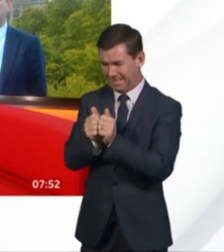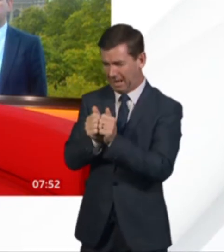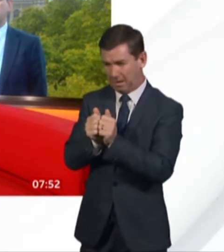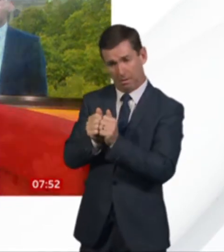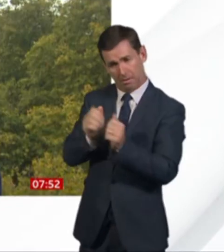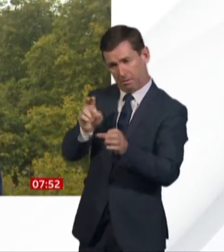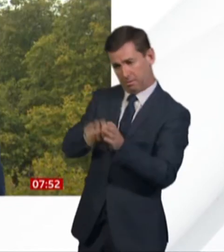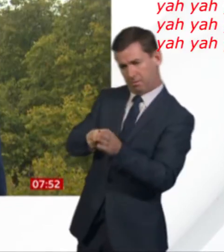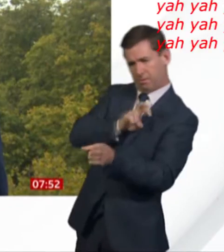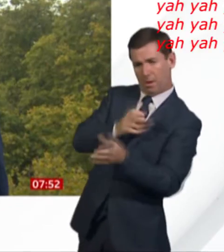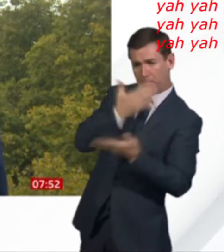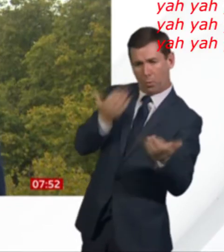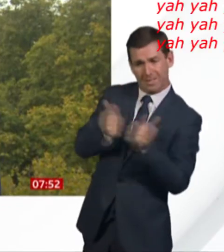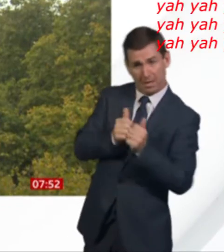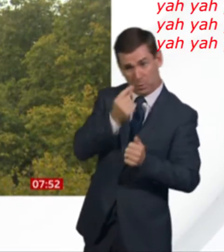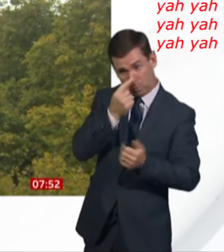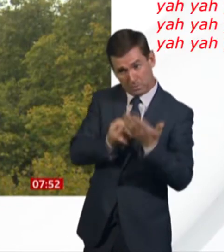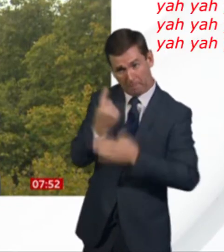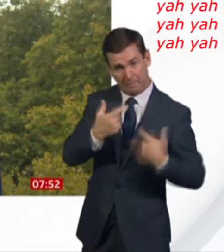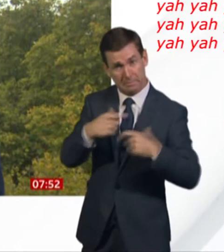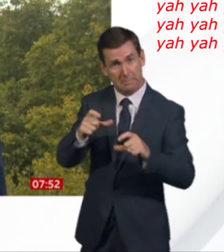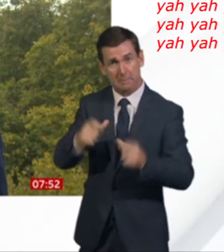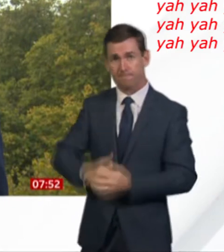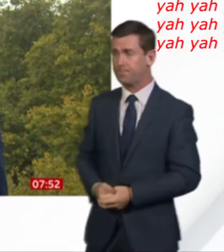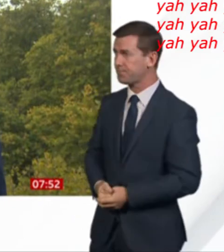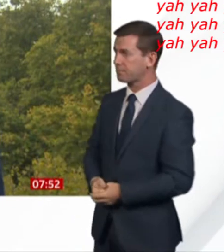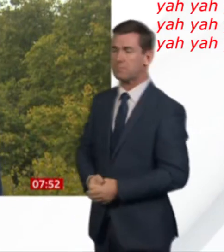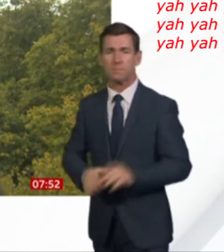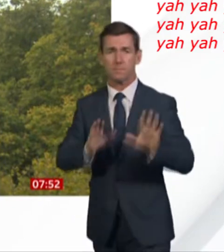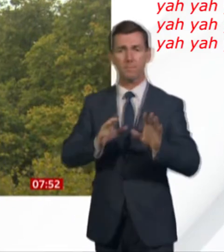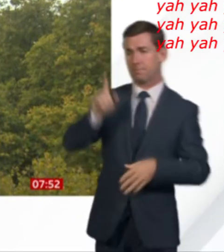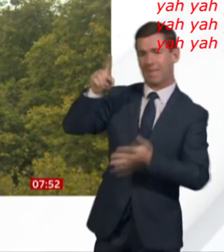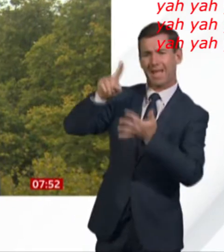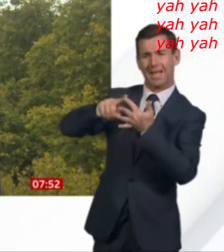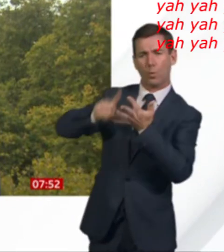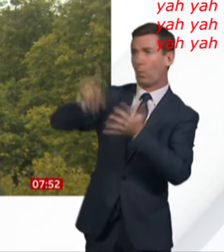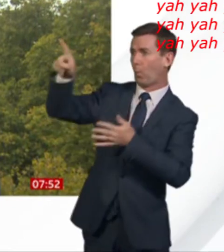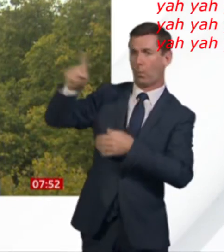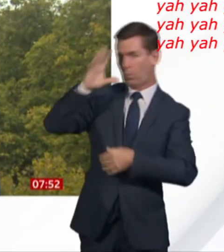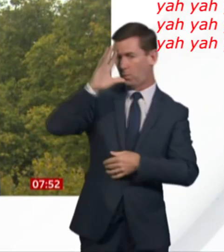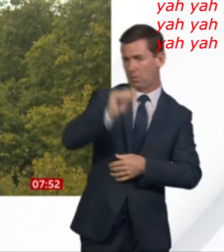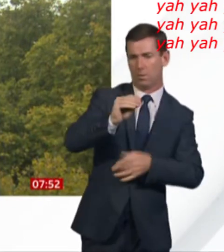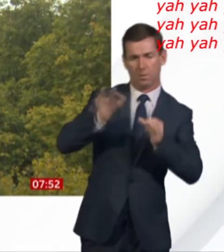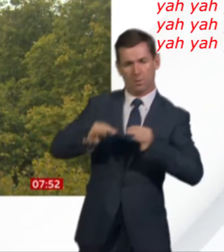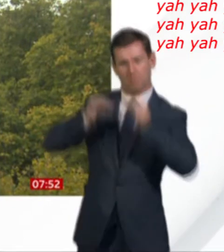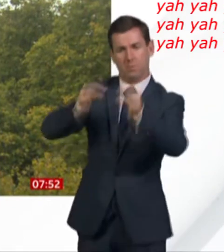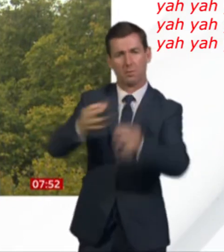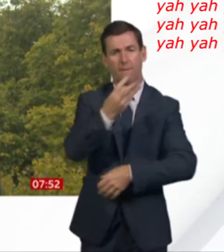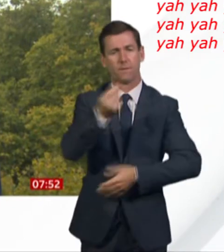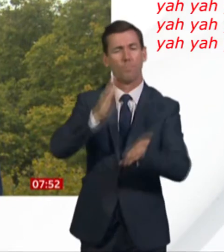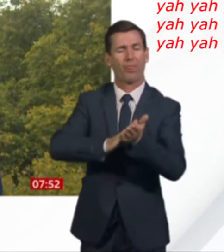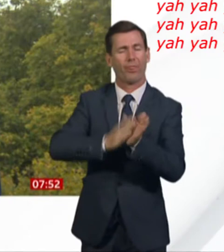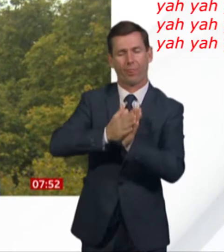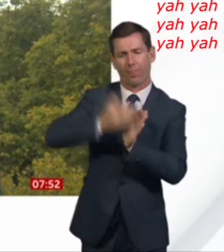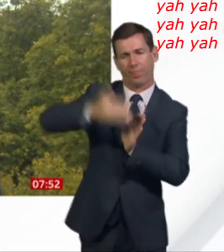off the table? If the EU responds by agreeing an extension of a number of months, that means that Boris Johnson in